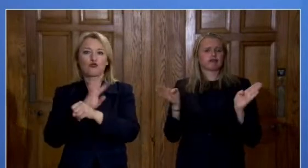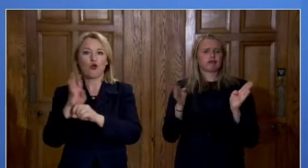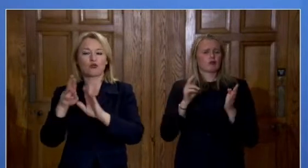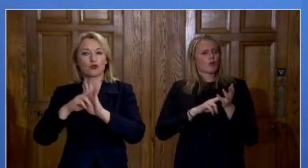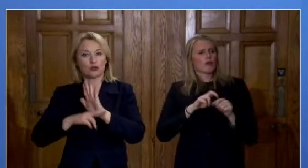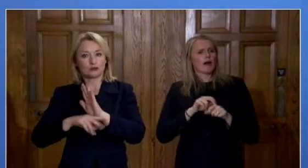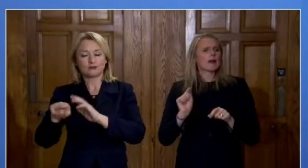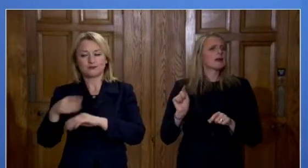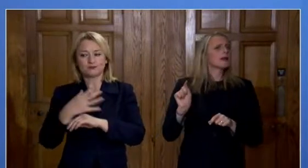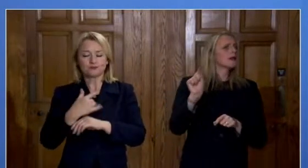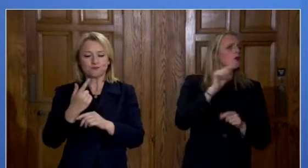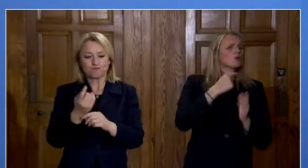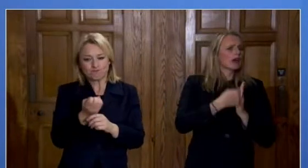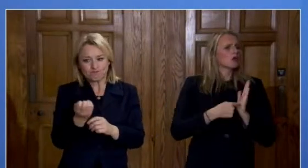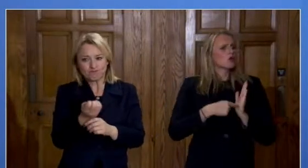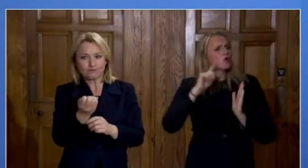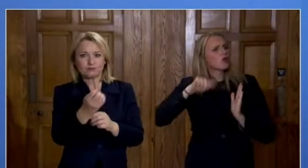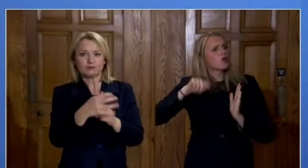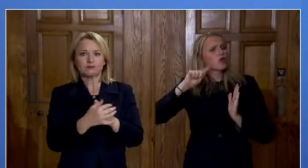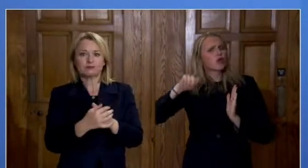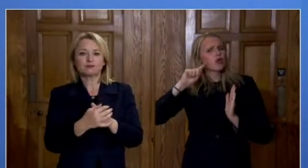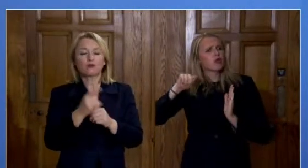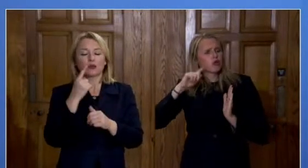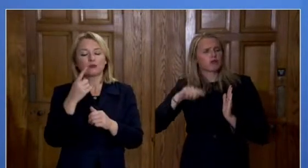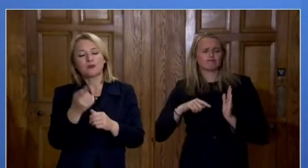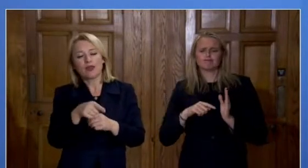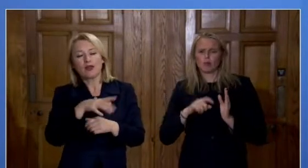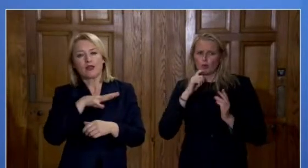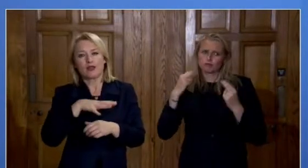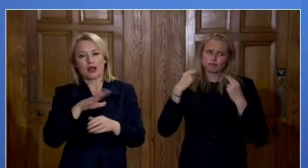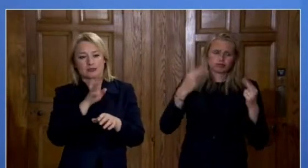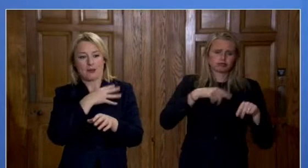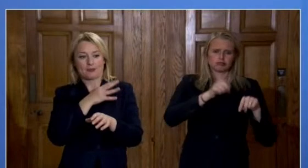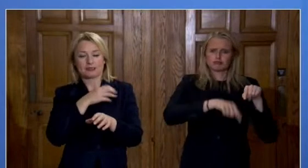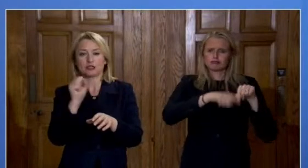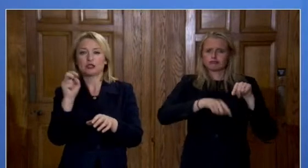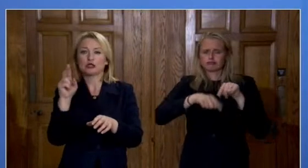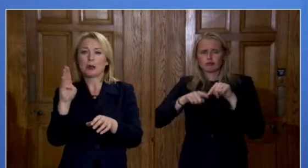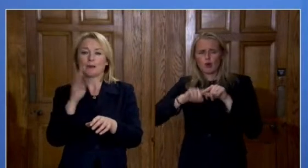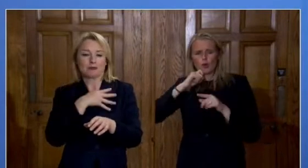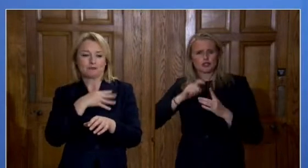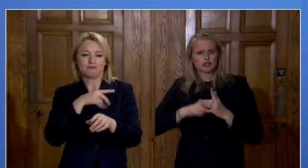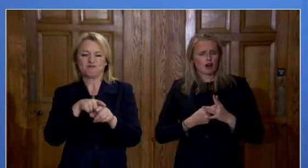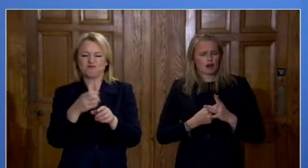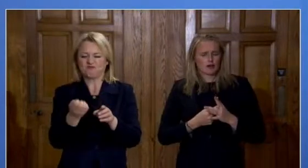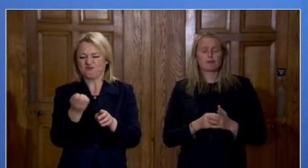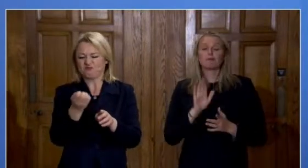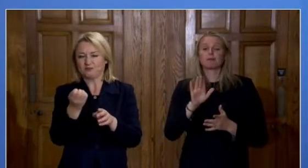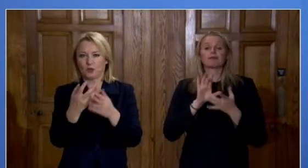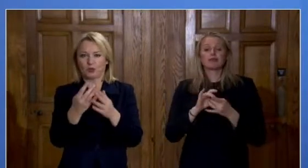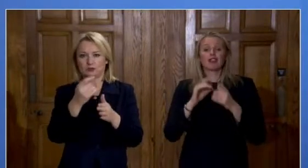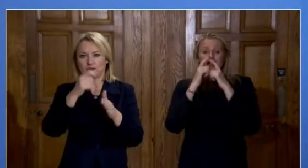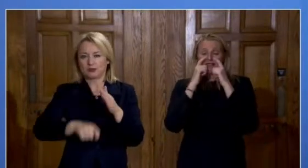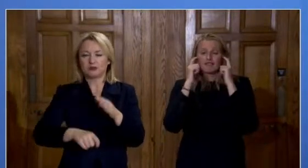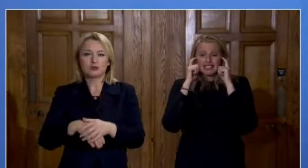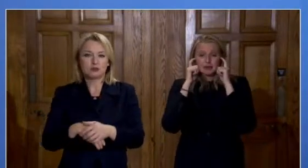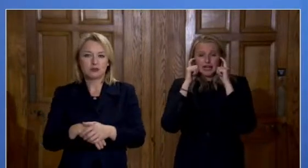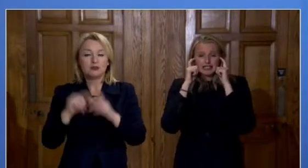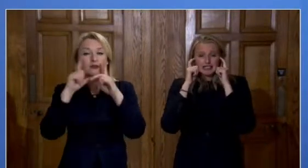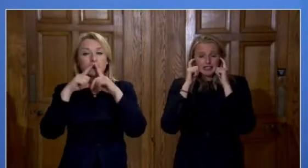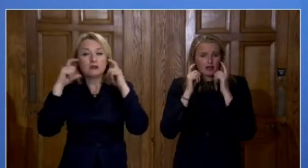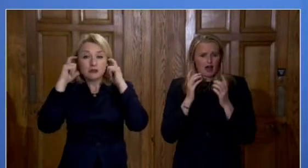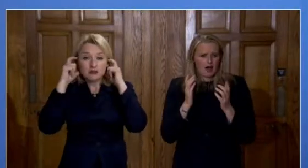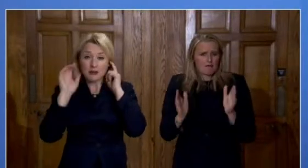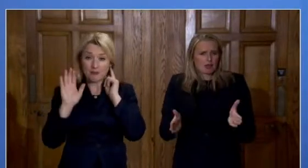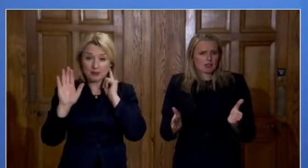to the regulations that are in place on the penalties that can be put in place but look in regards to face coverings um it is mandatory there has been